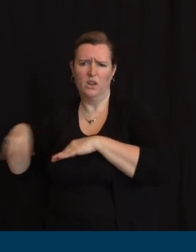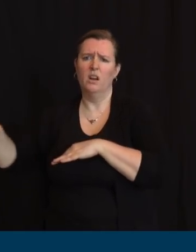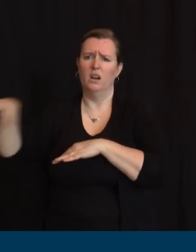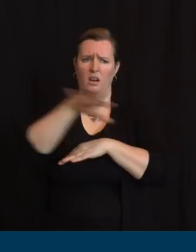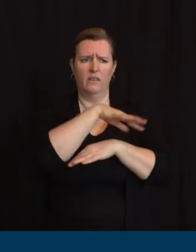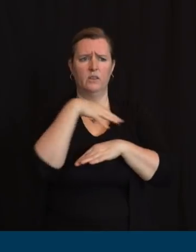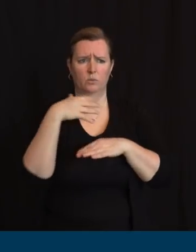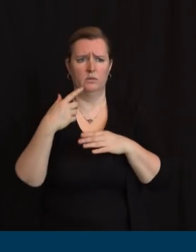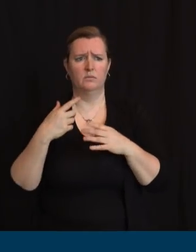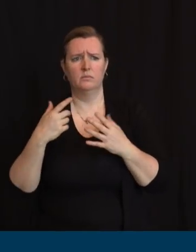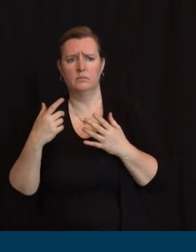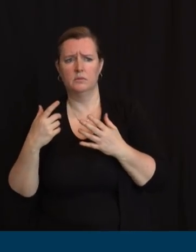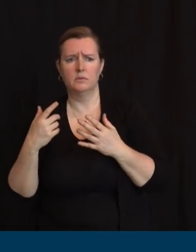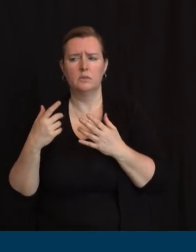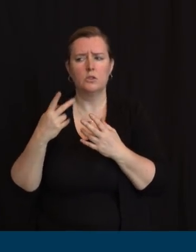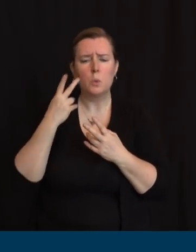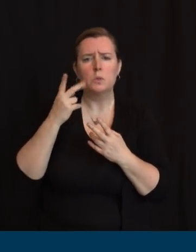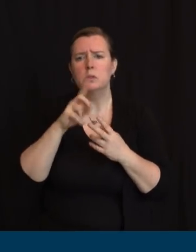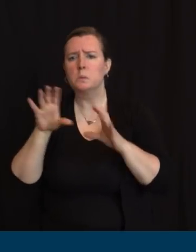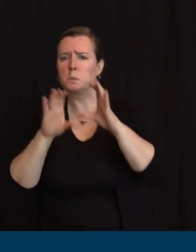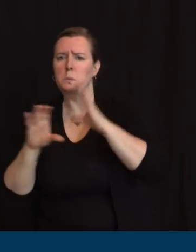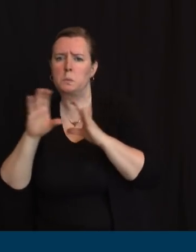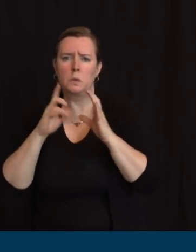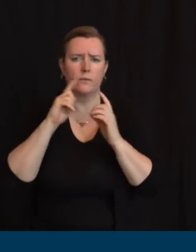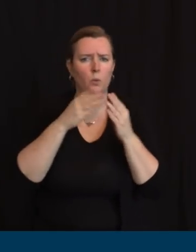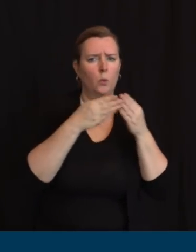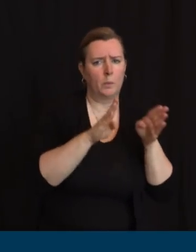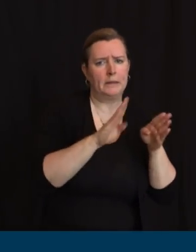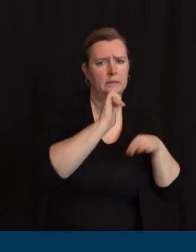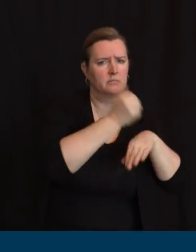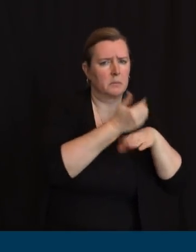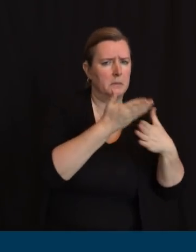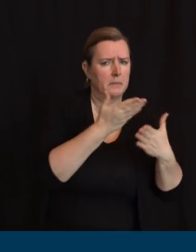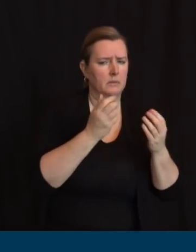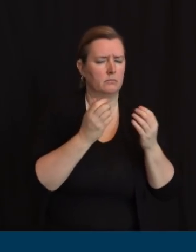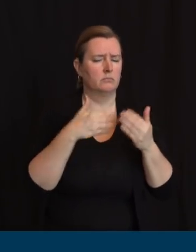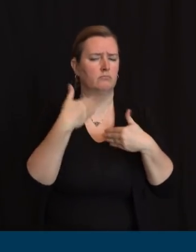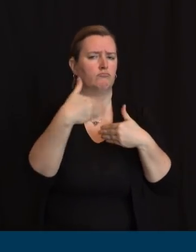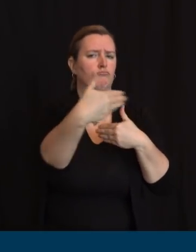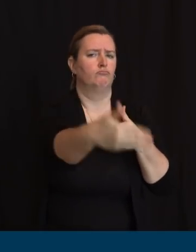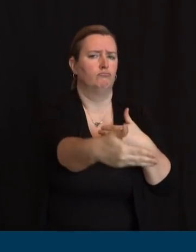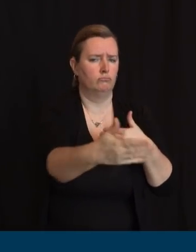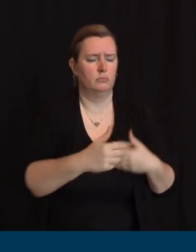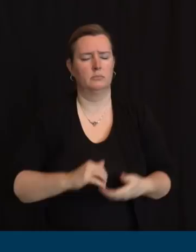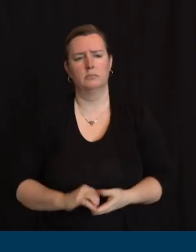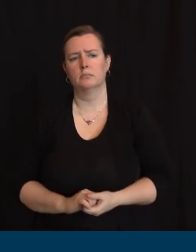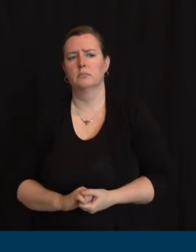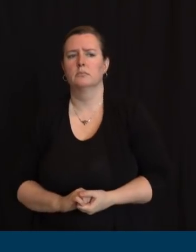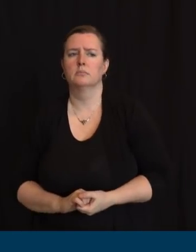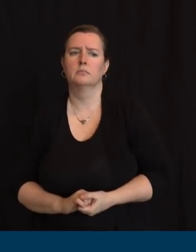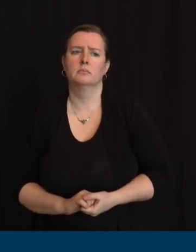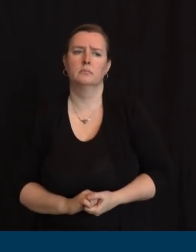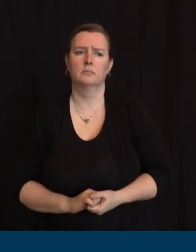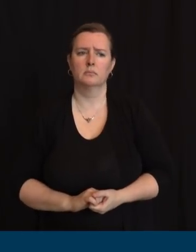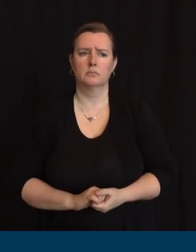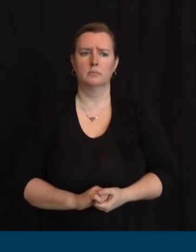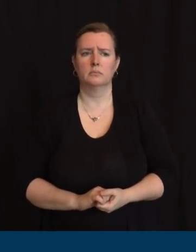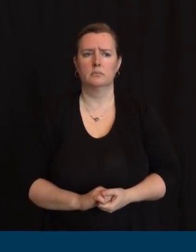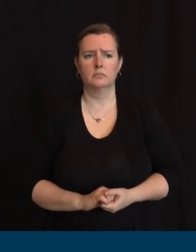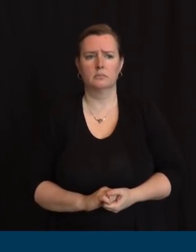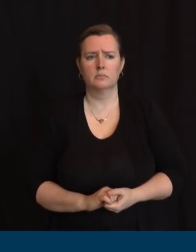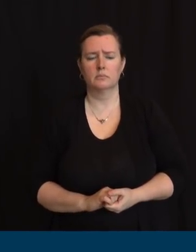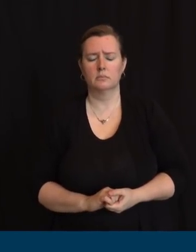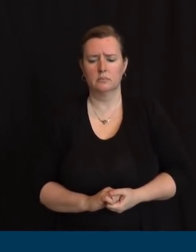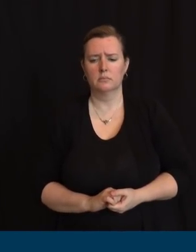general approach that I've taken, you've heard me say, as it relates to NJ Transit